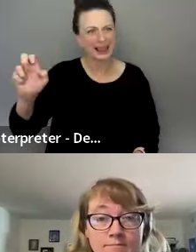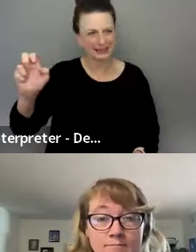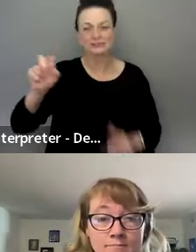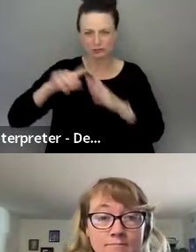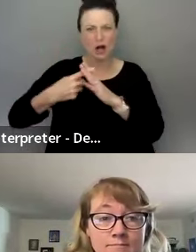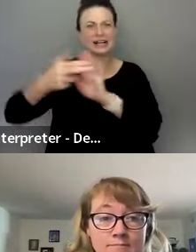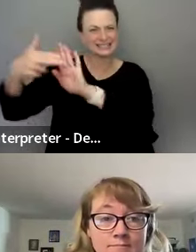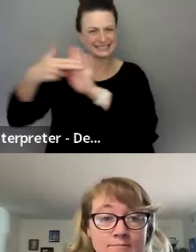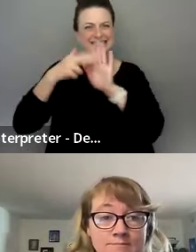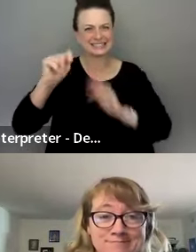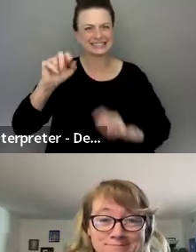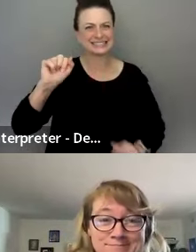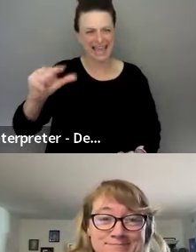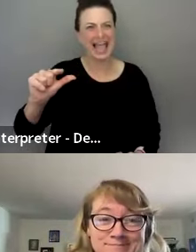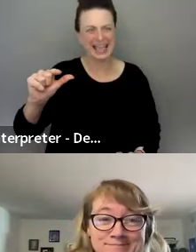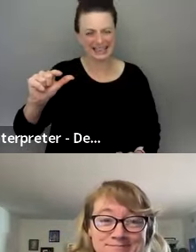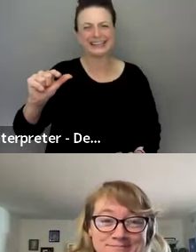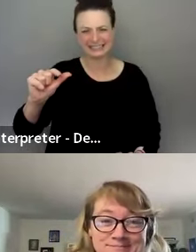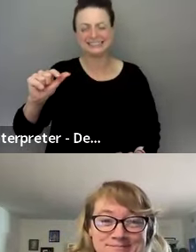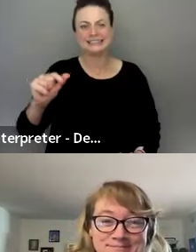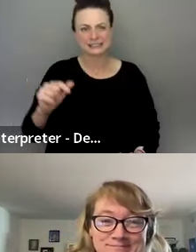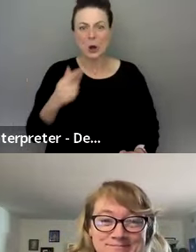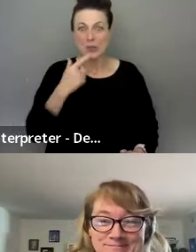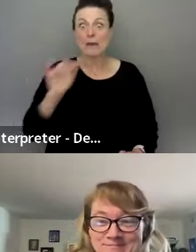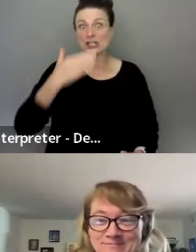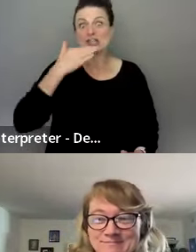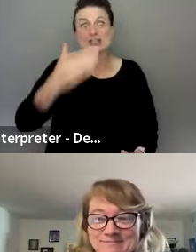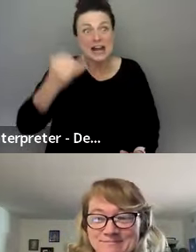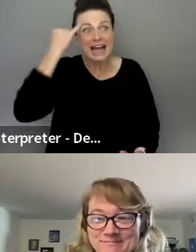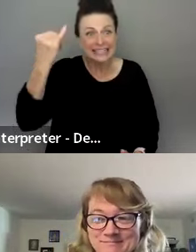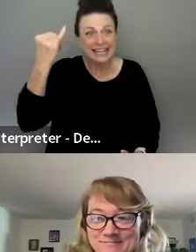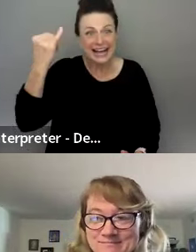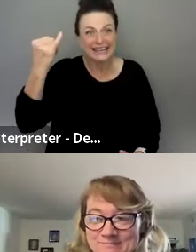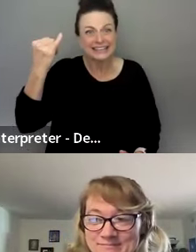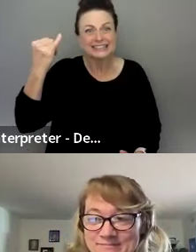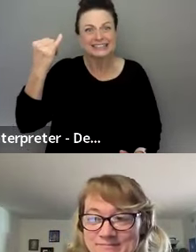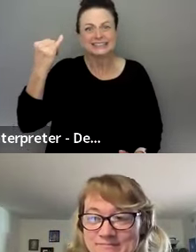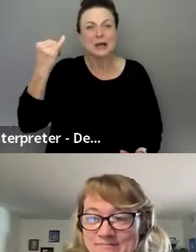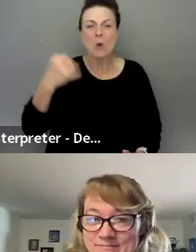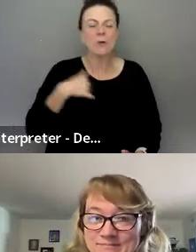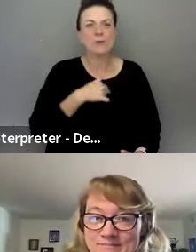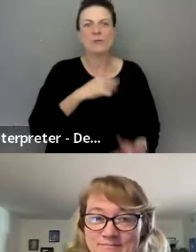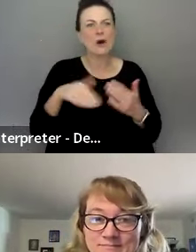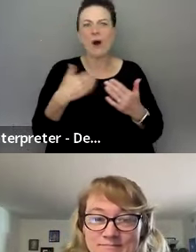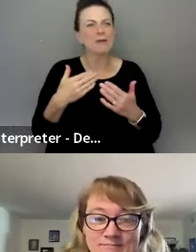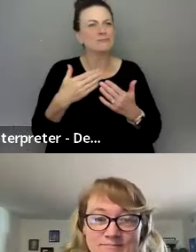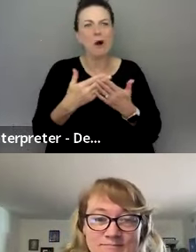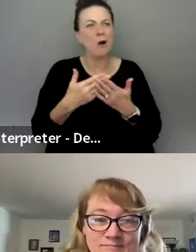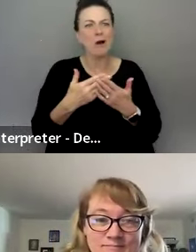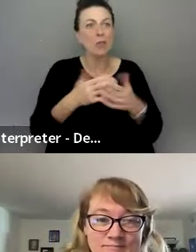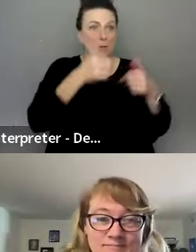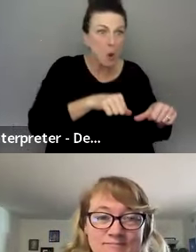and I was like, Oh, shoot. So that was actually a good idea. We didn't say that, but like, we were always posting in